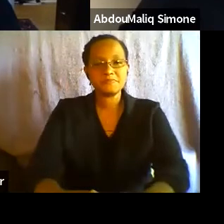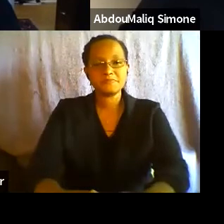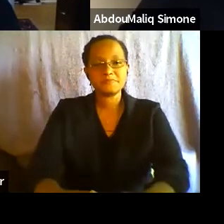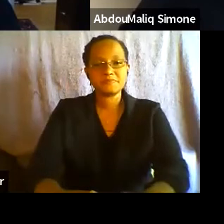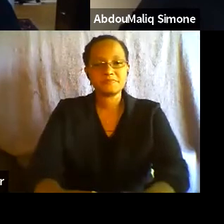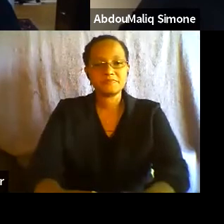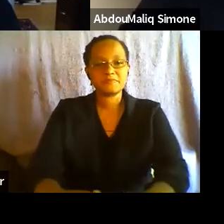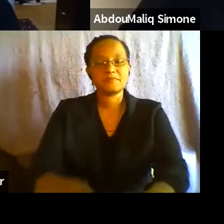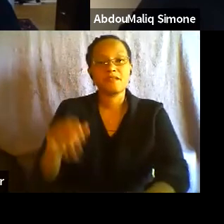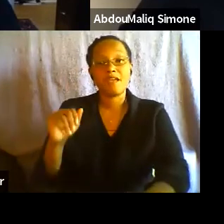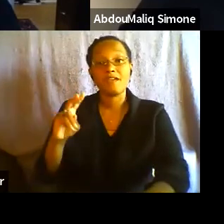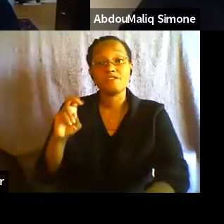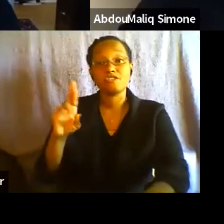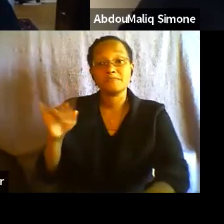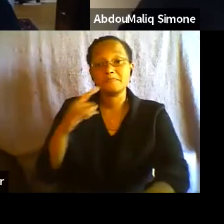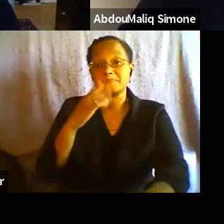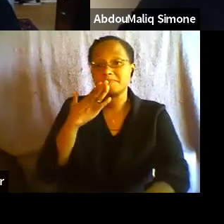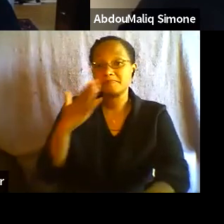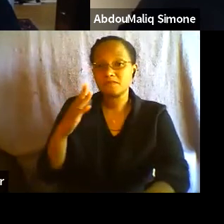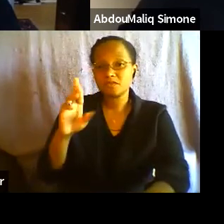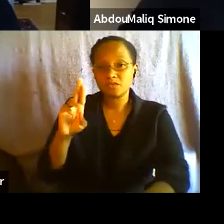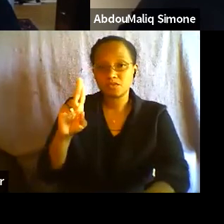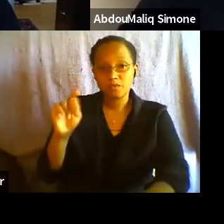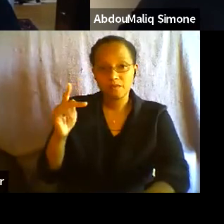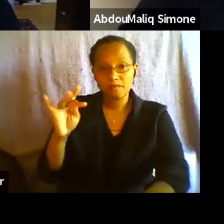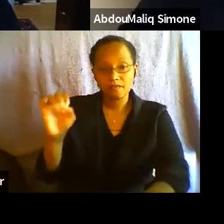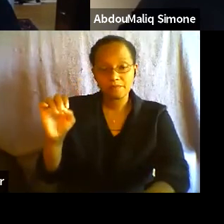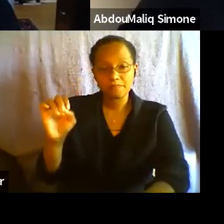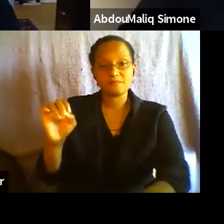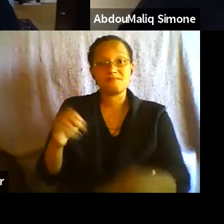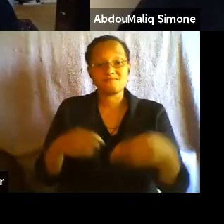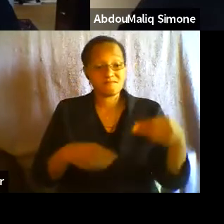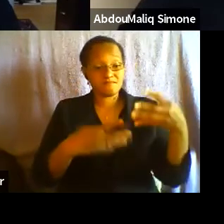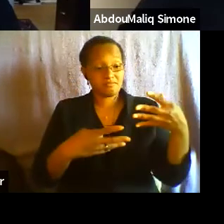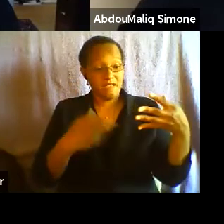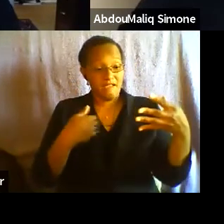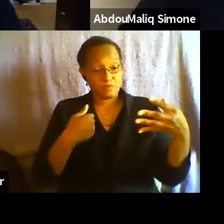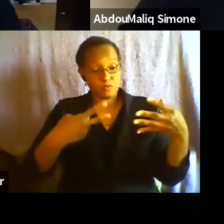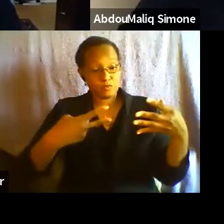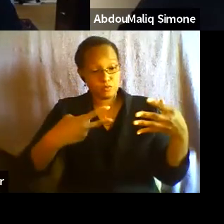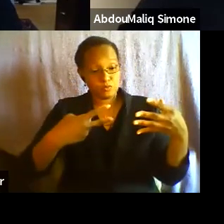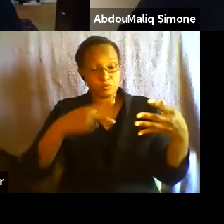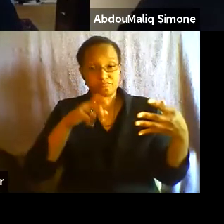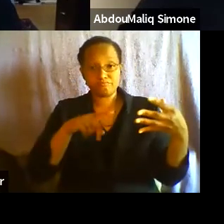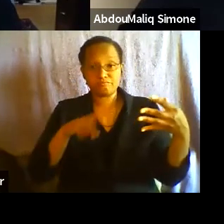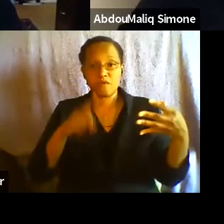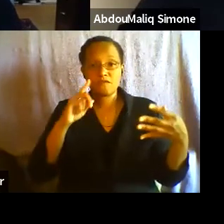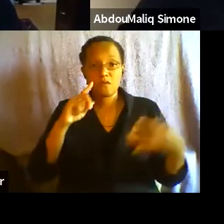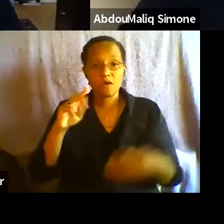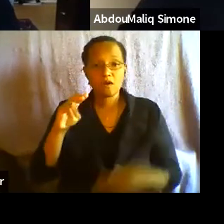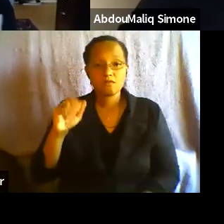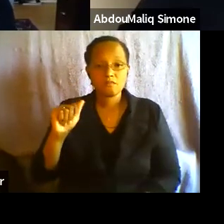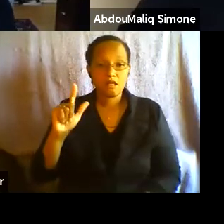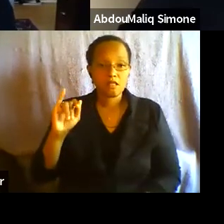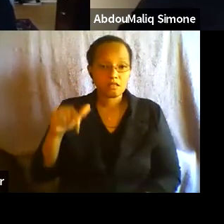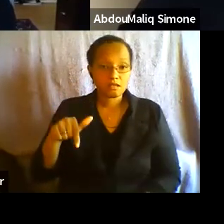Thanks, Ruthie. There are two questions here for Malik. And Malik, if it's